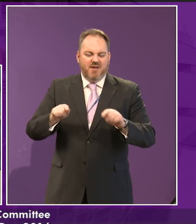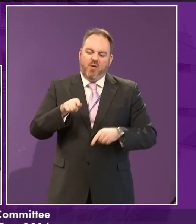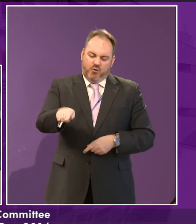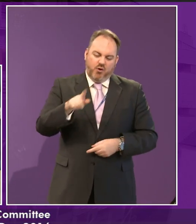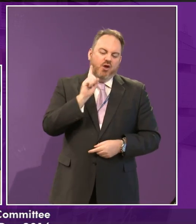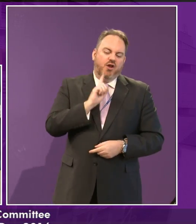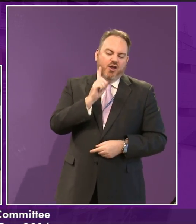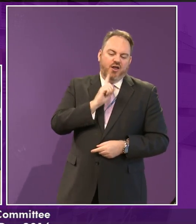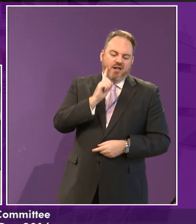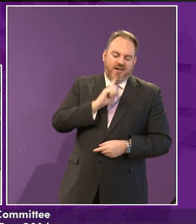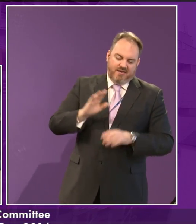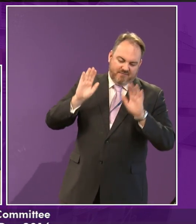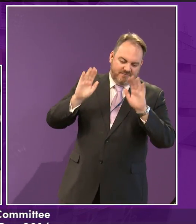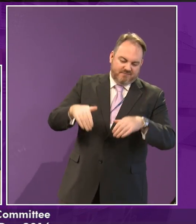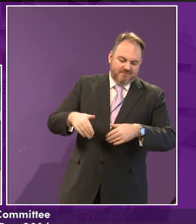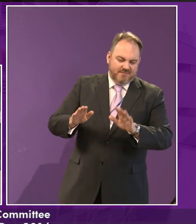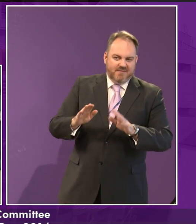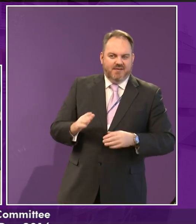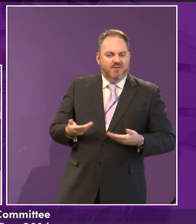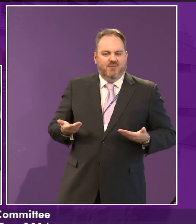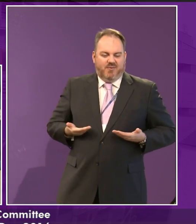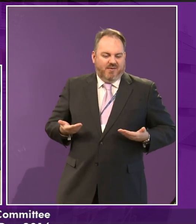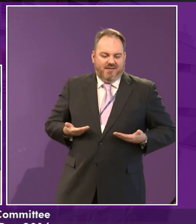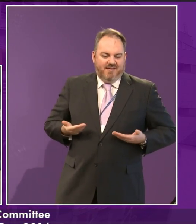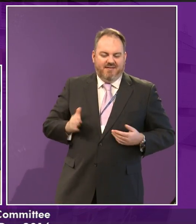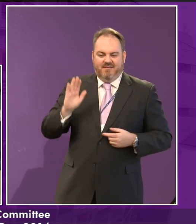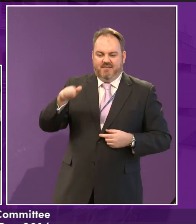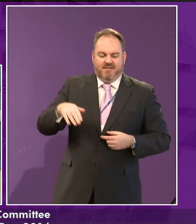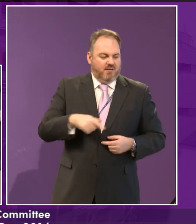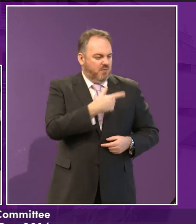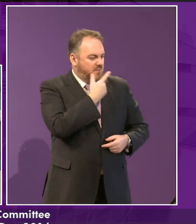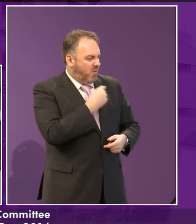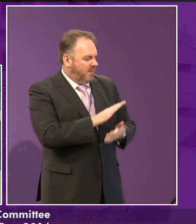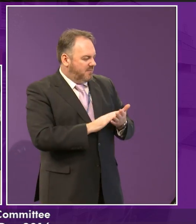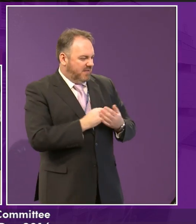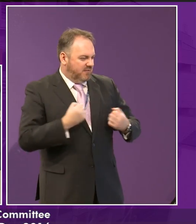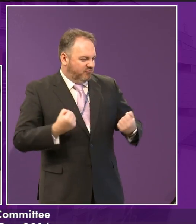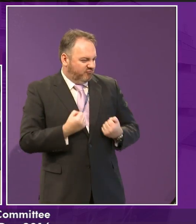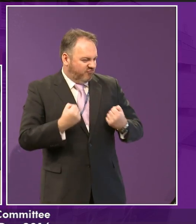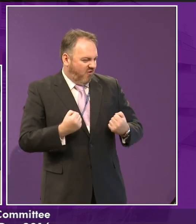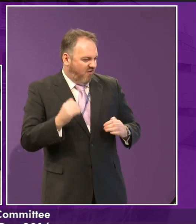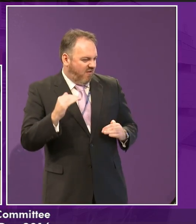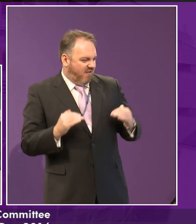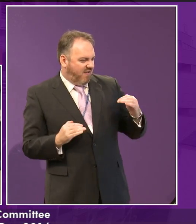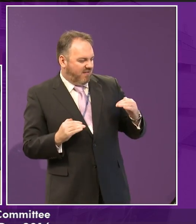a girl, so you're weak and you don't care. Like, and I'm a boy and I'm strong, and I don't think that that's right.